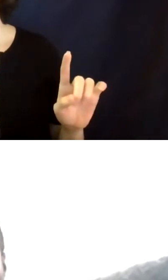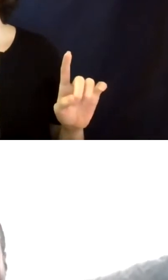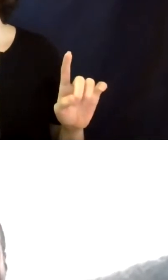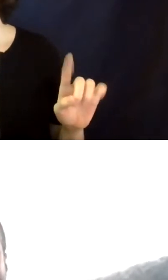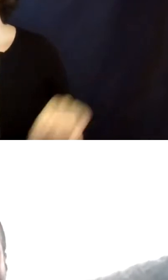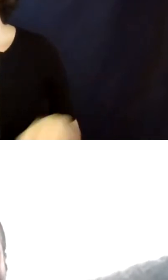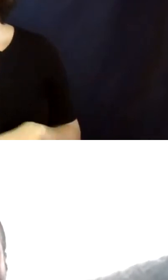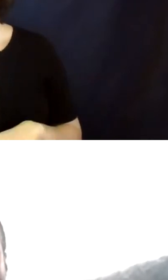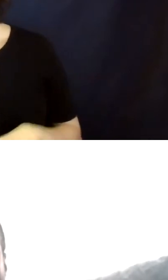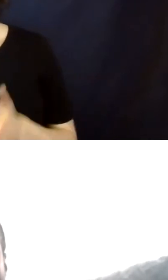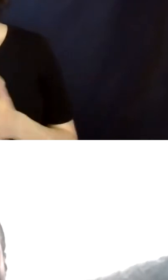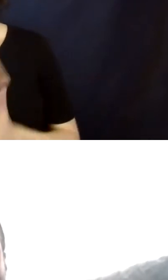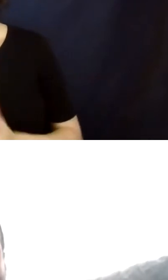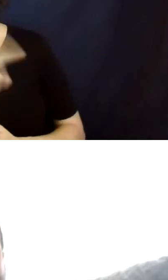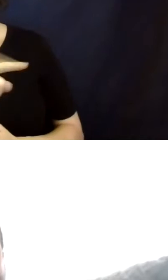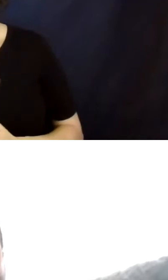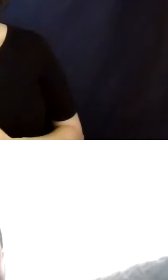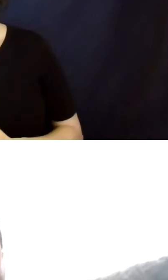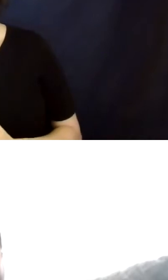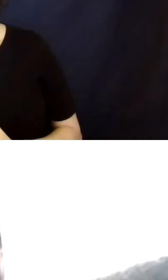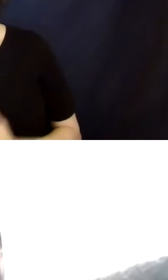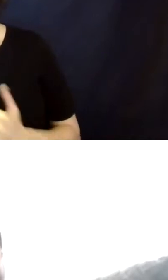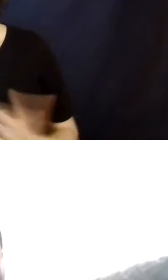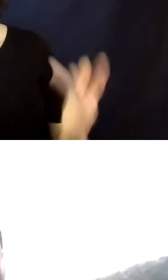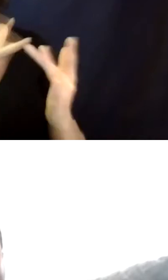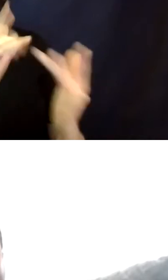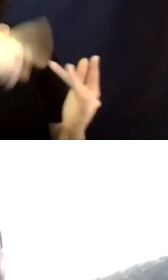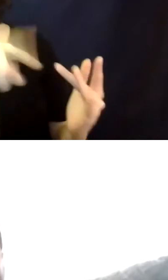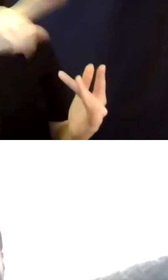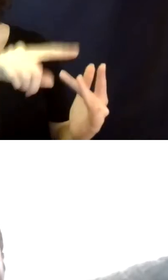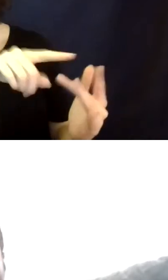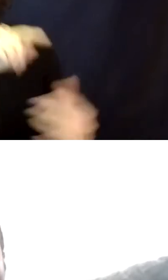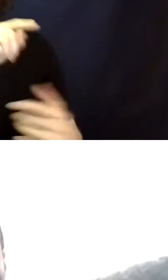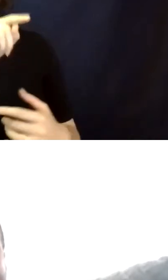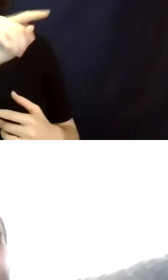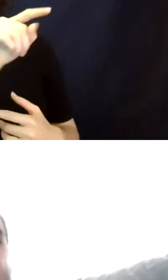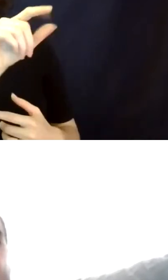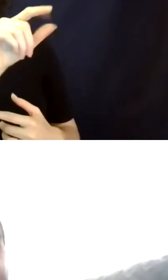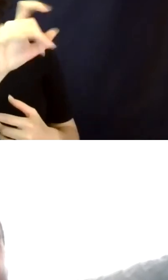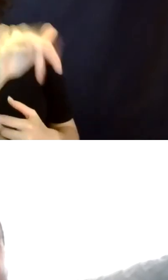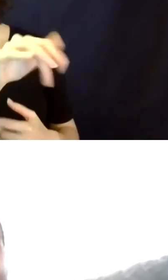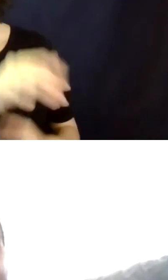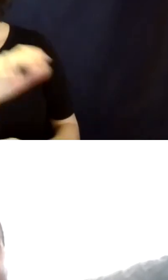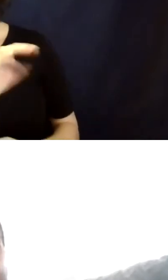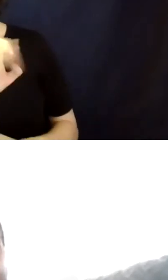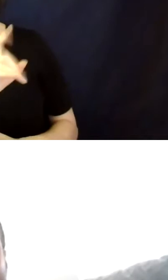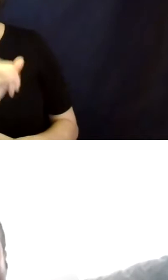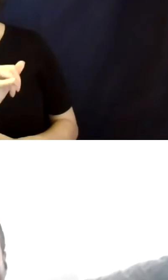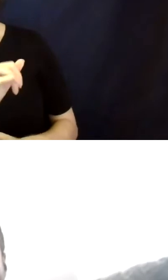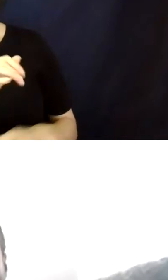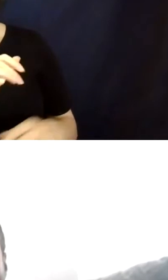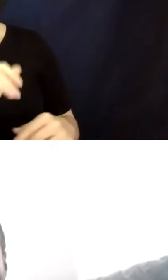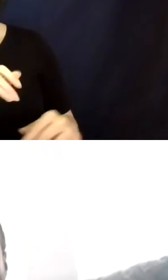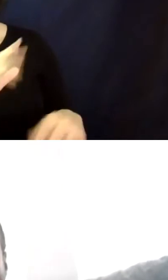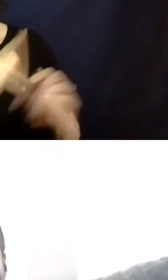inquiring party to reach out to you, either you or Ms. Bray offline to get